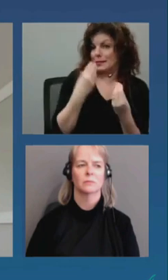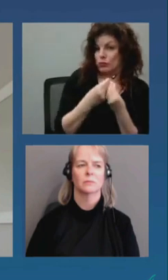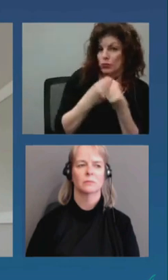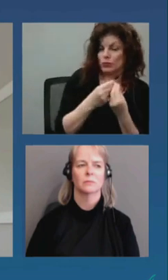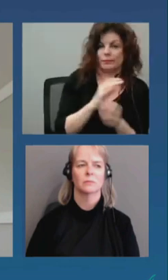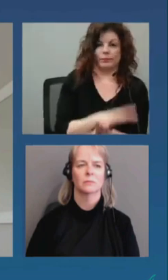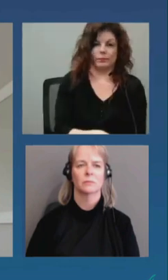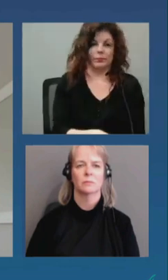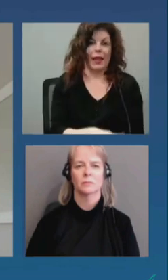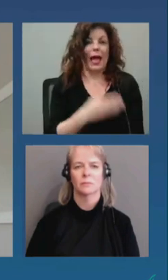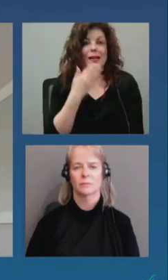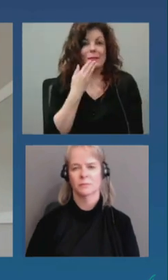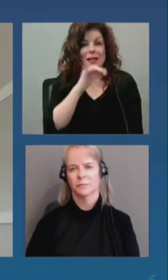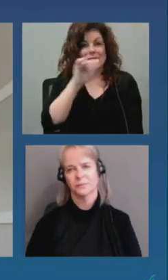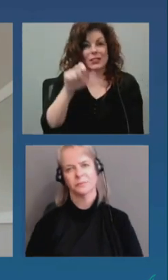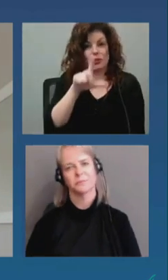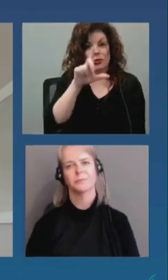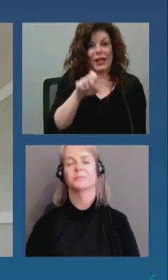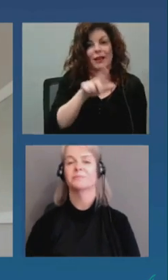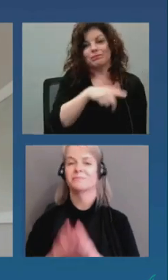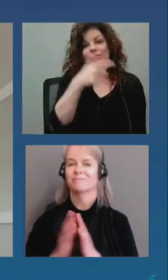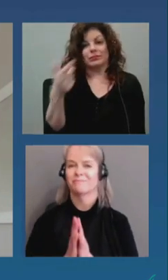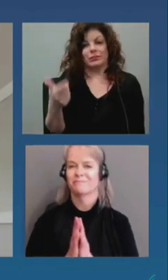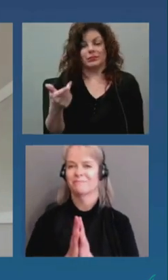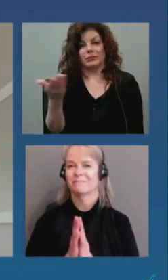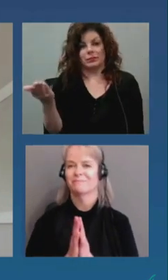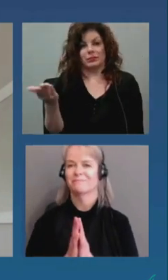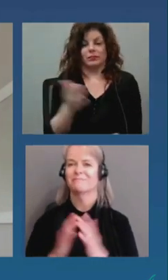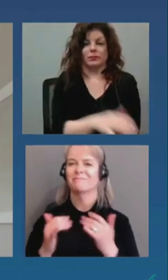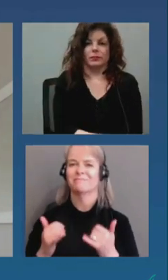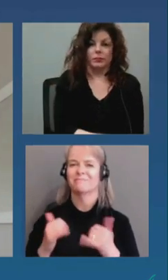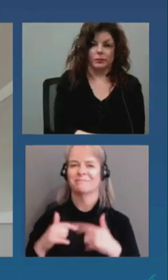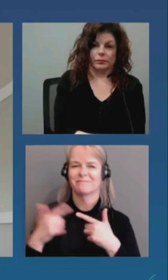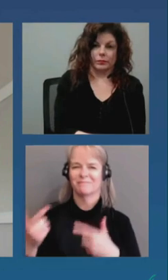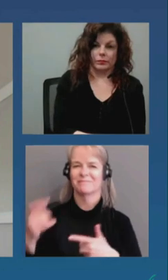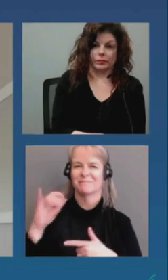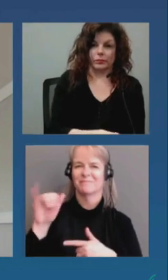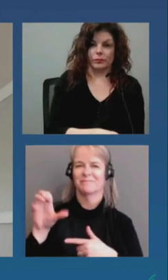merci julien we will now go to jackie miller at the ottawa citizen